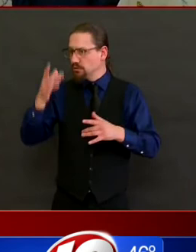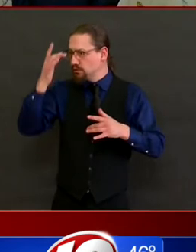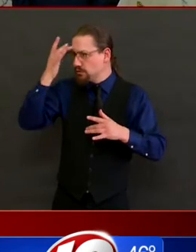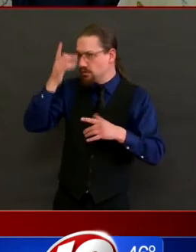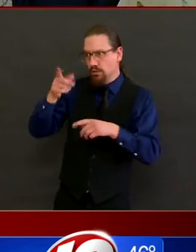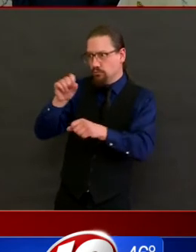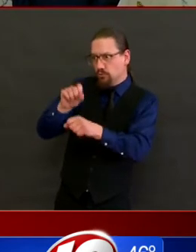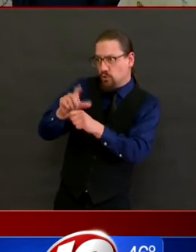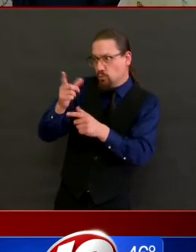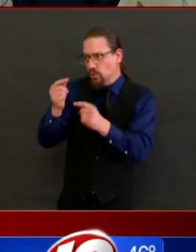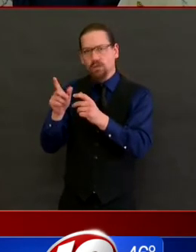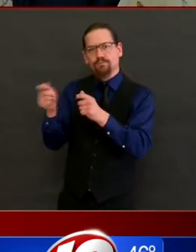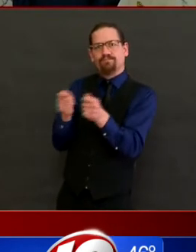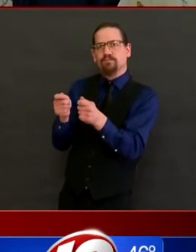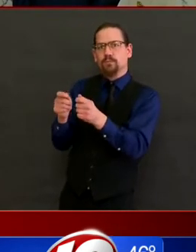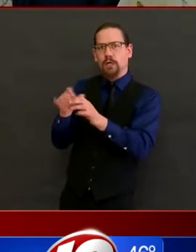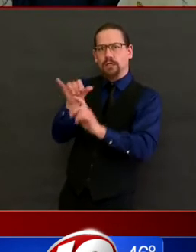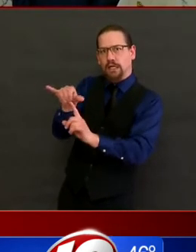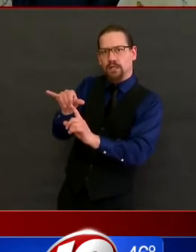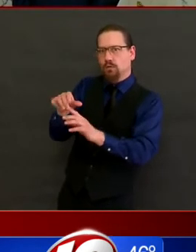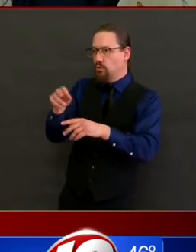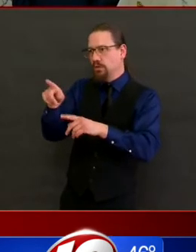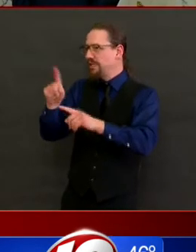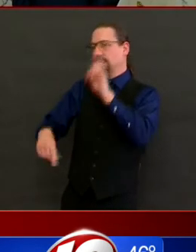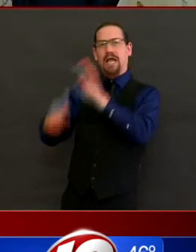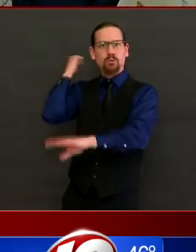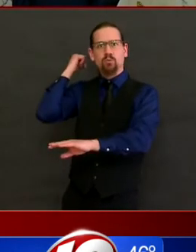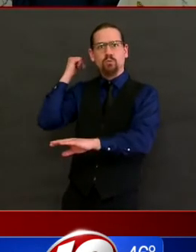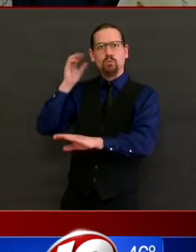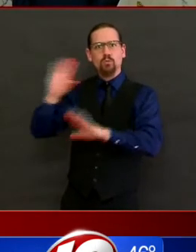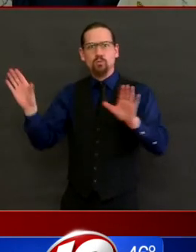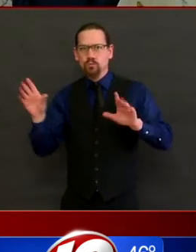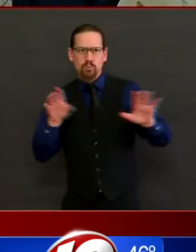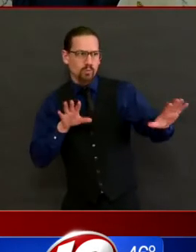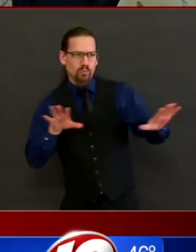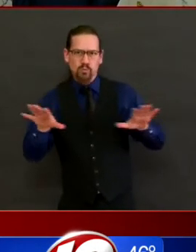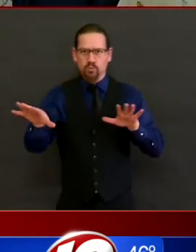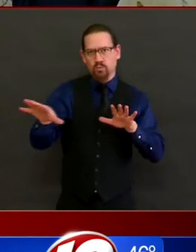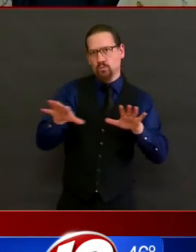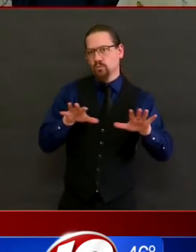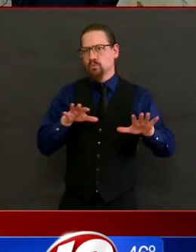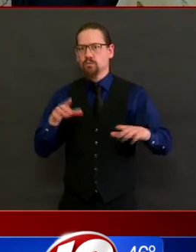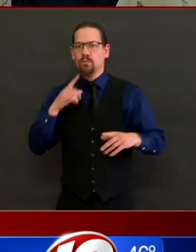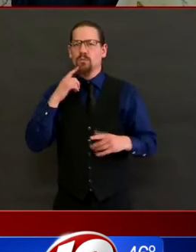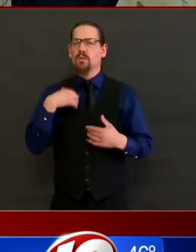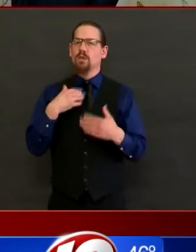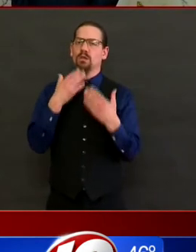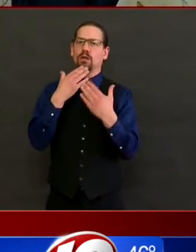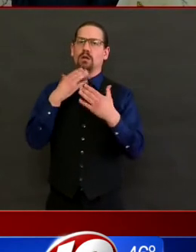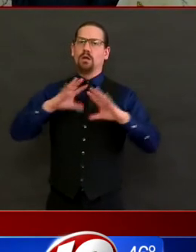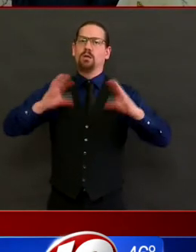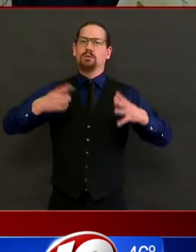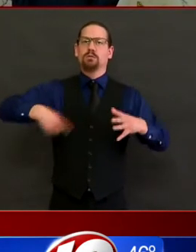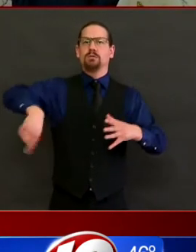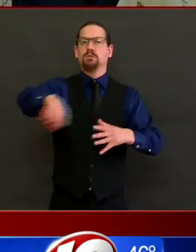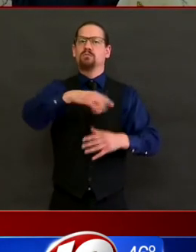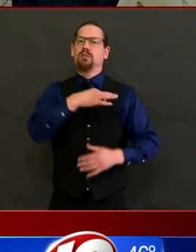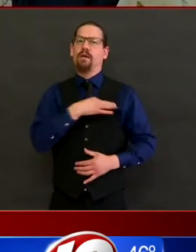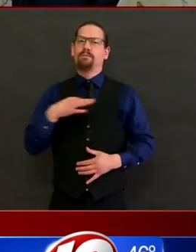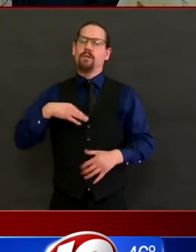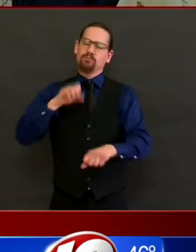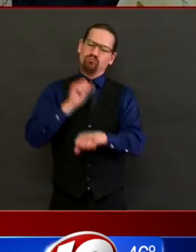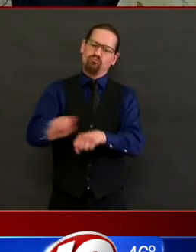work in getting this arrangement in place. In addition to people who live in congregate care settings,